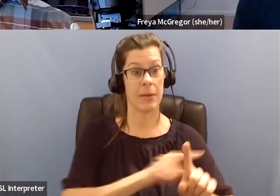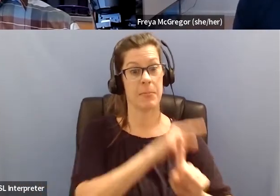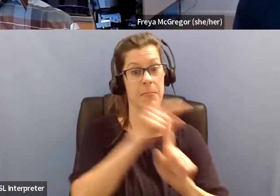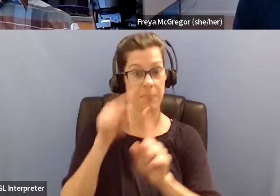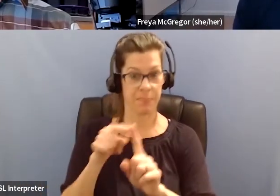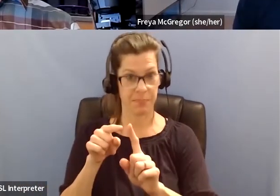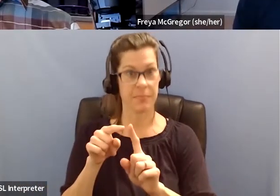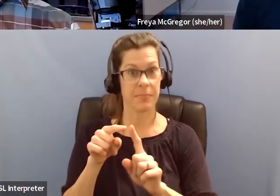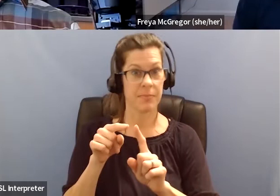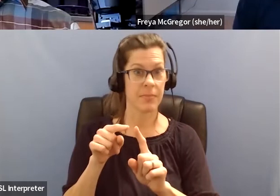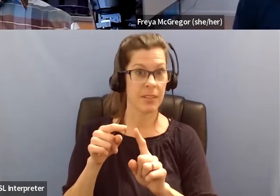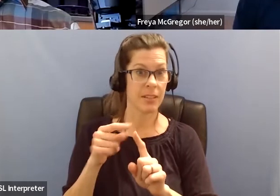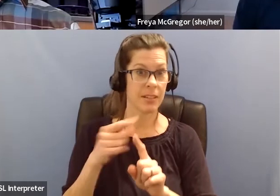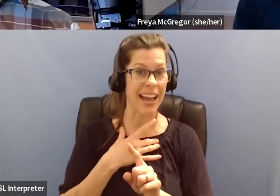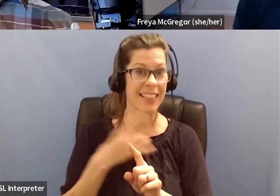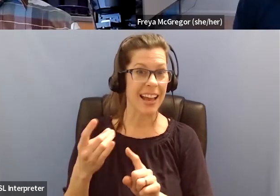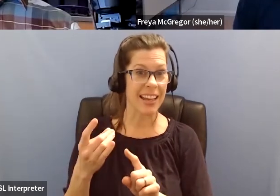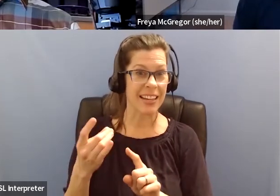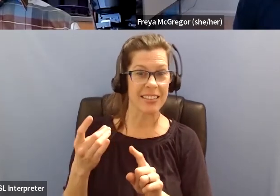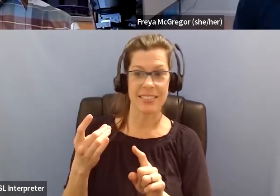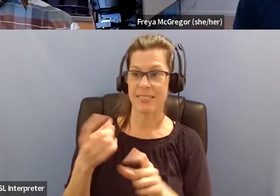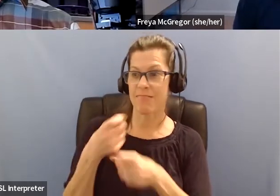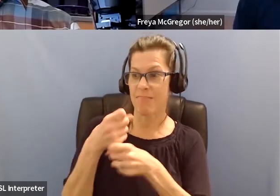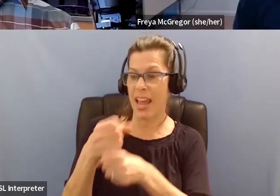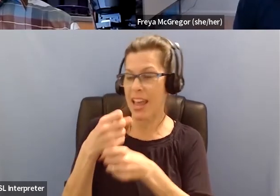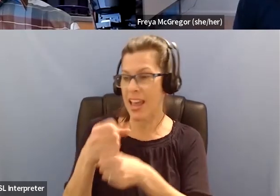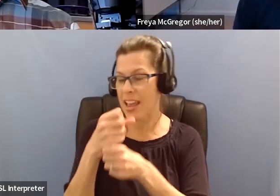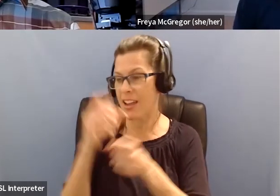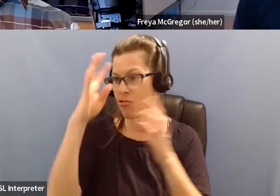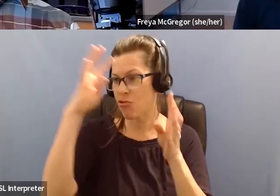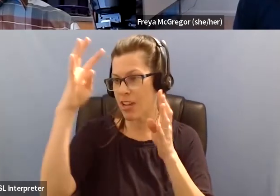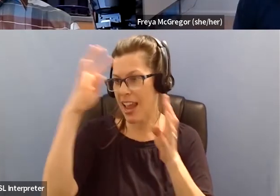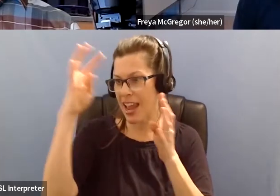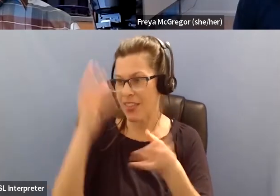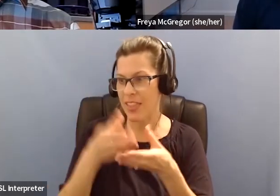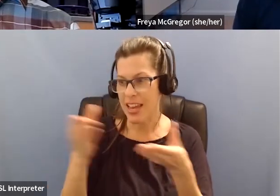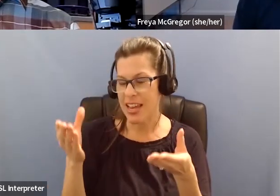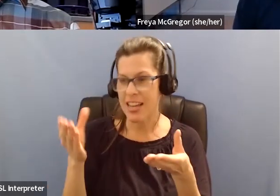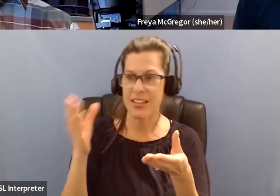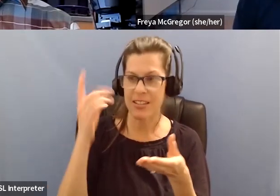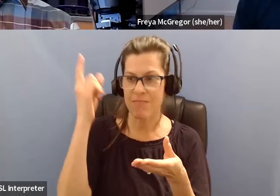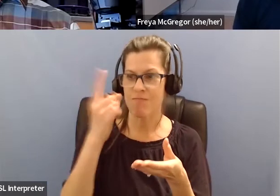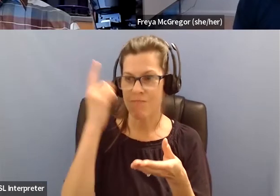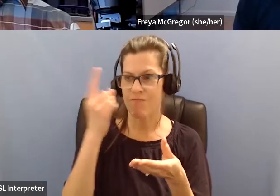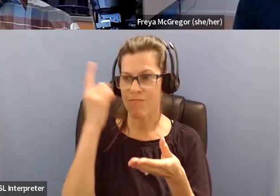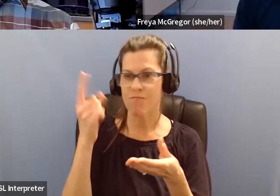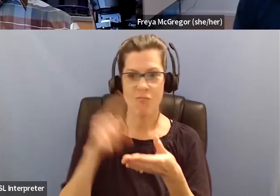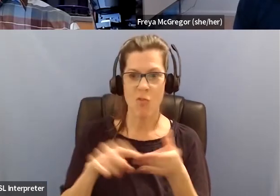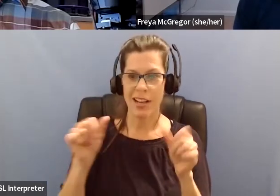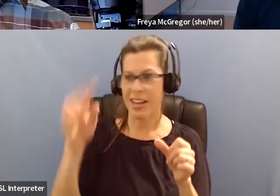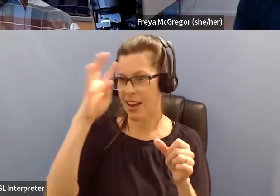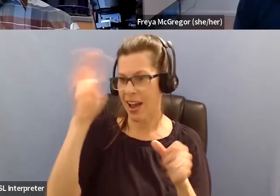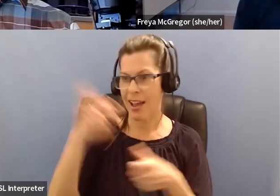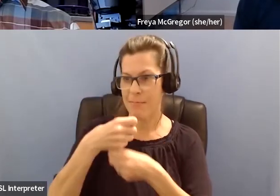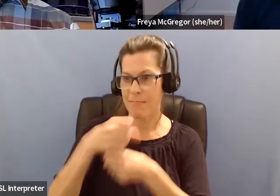tinkerer. So, the moment I realized that focusing binoculars was just